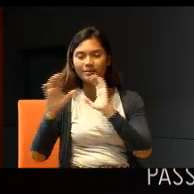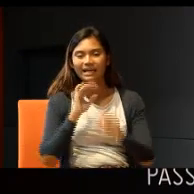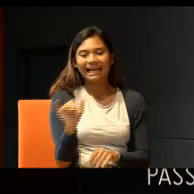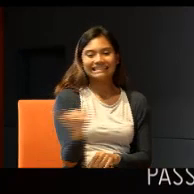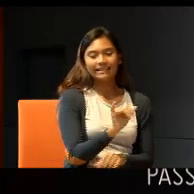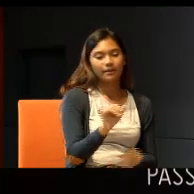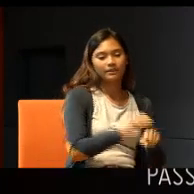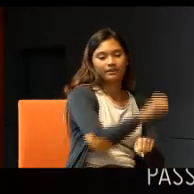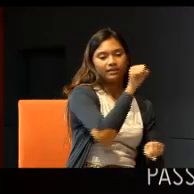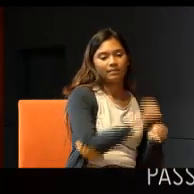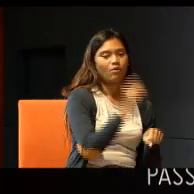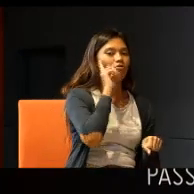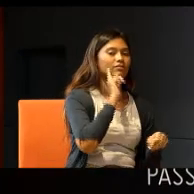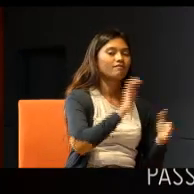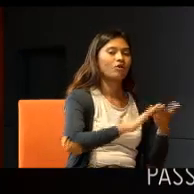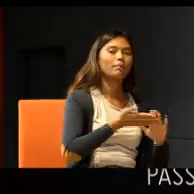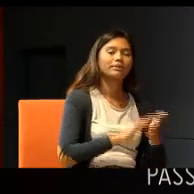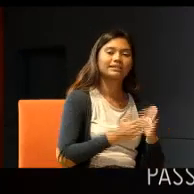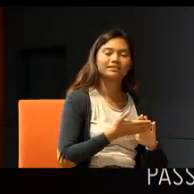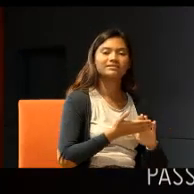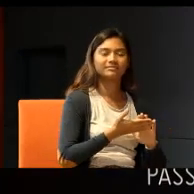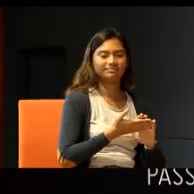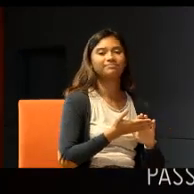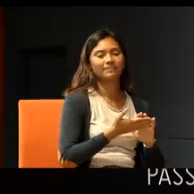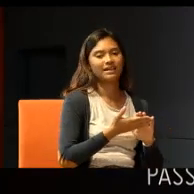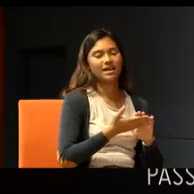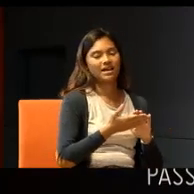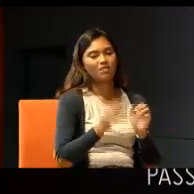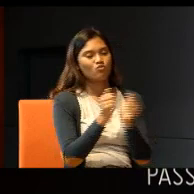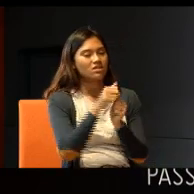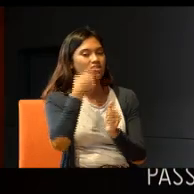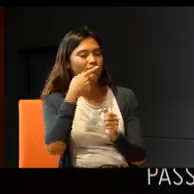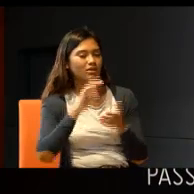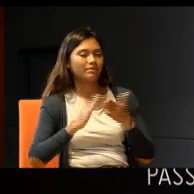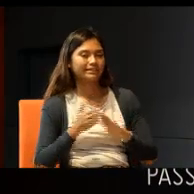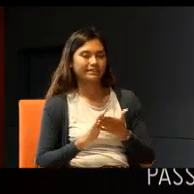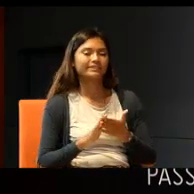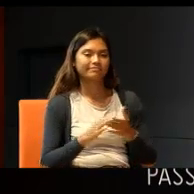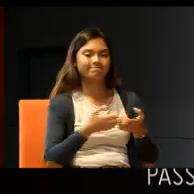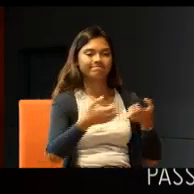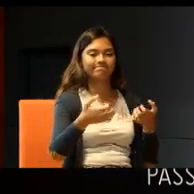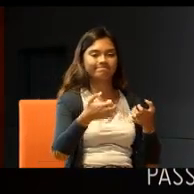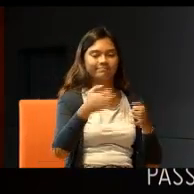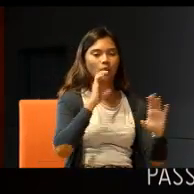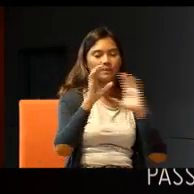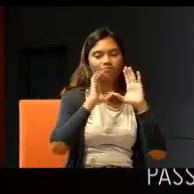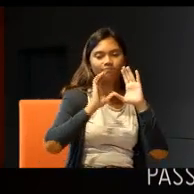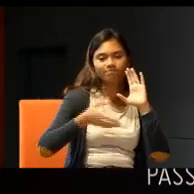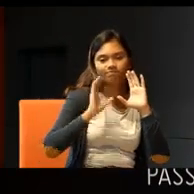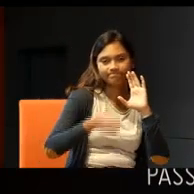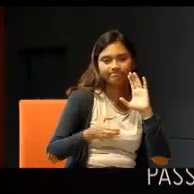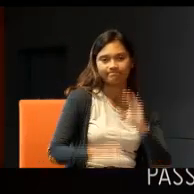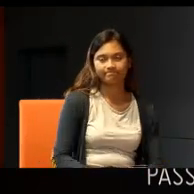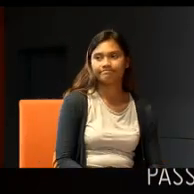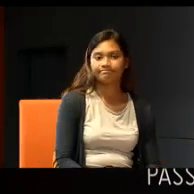community, because of the communication barrier. Right. Okay. Questions please,